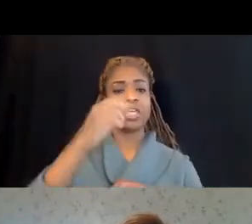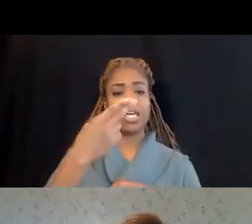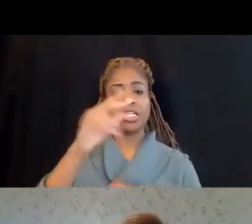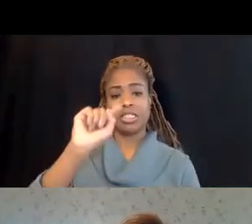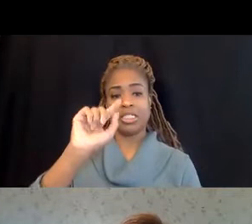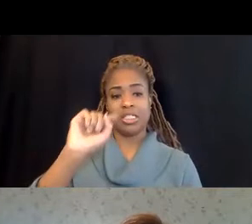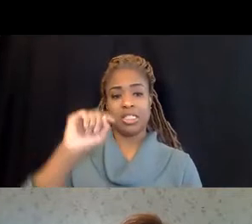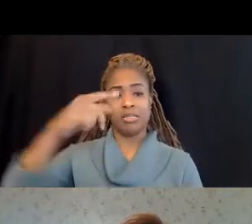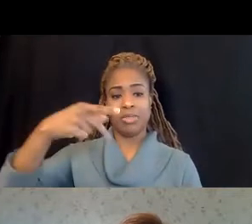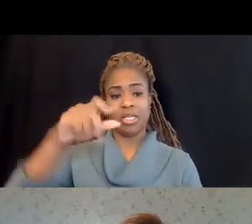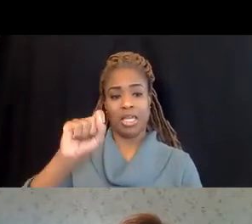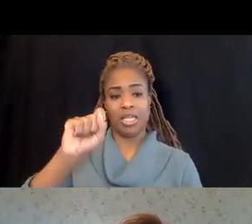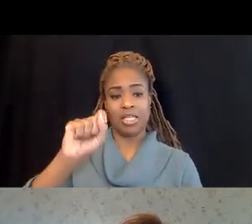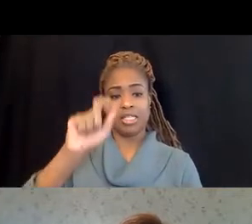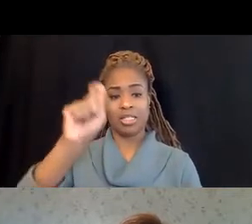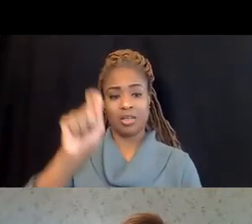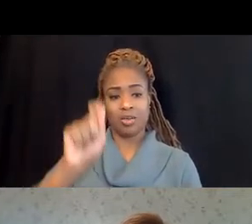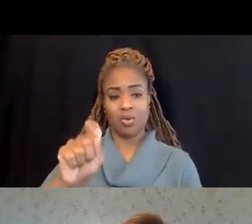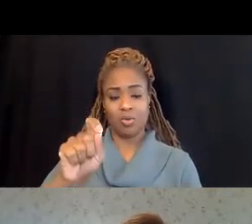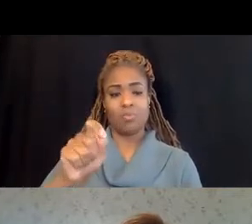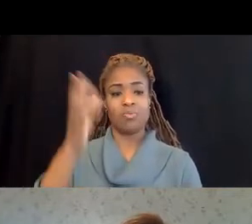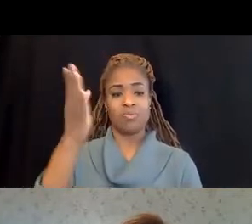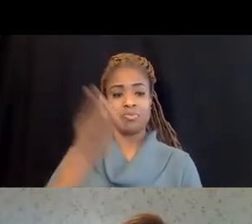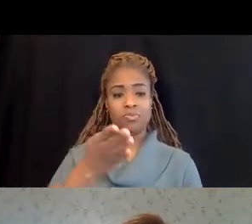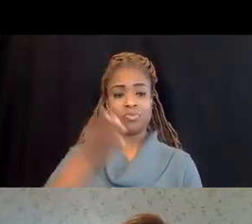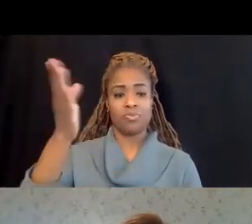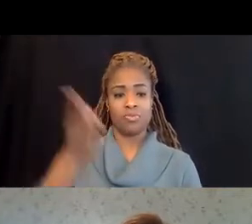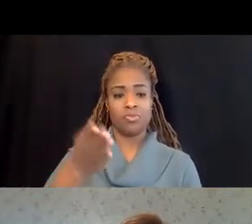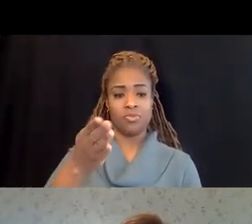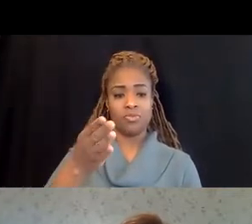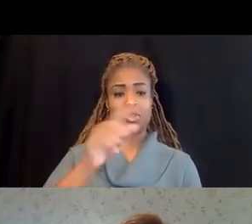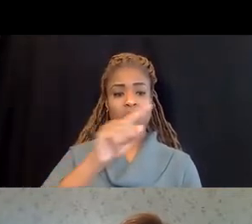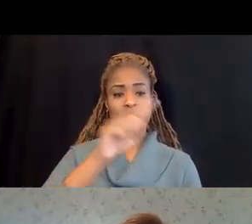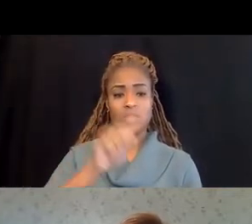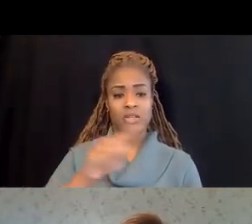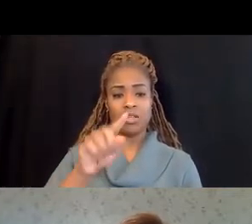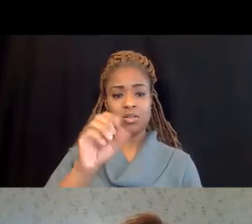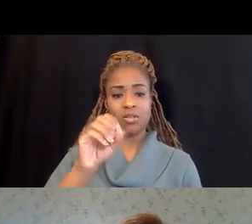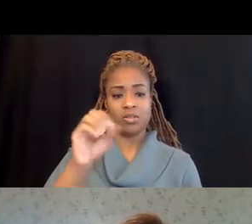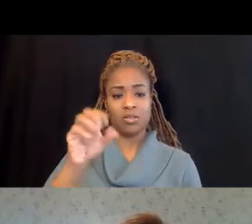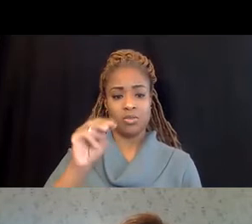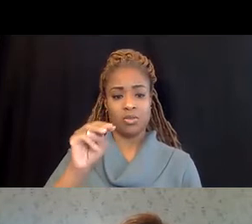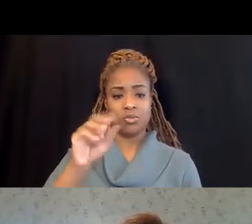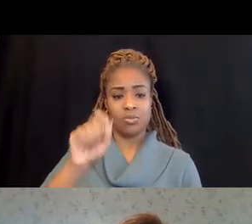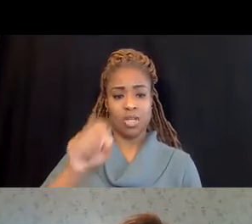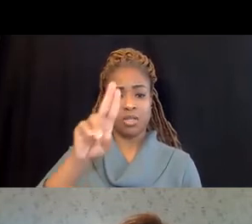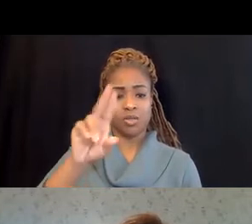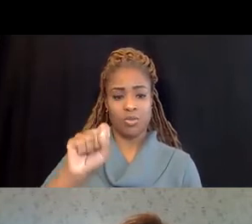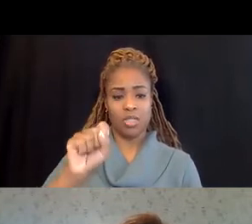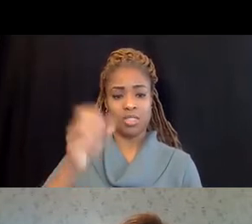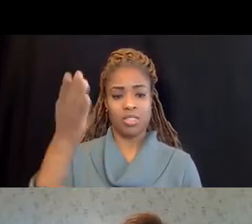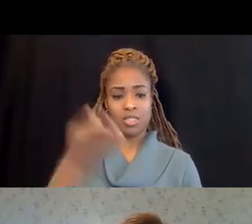https colon forward slash forward slash zoom dot us